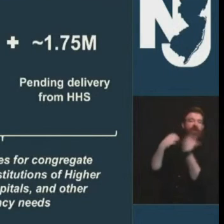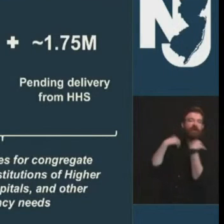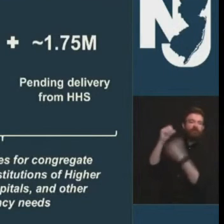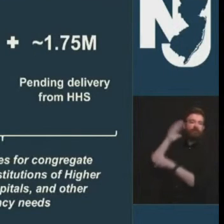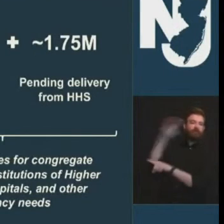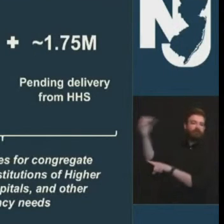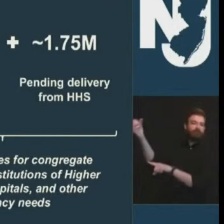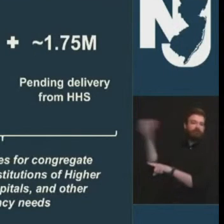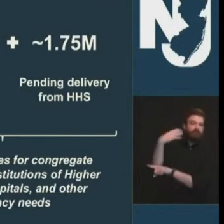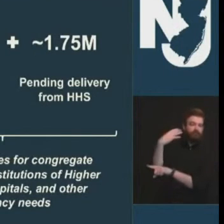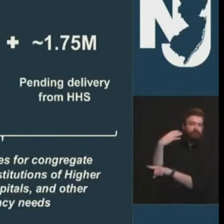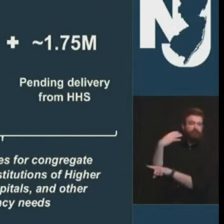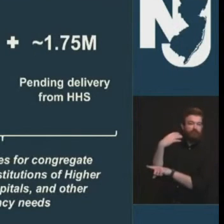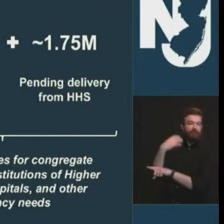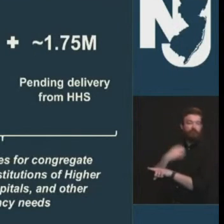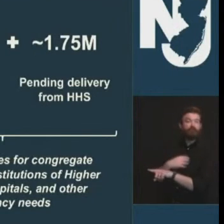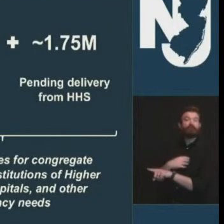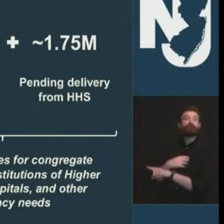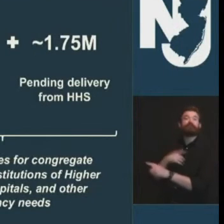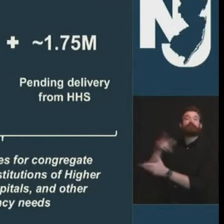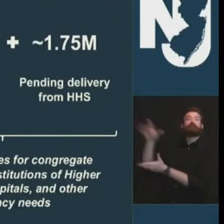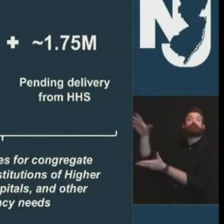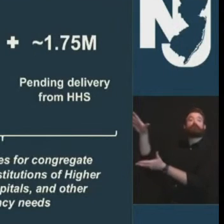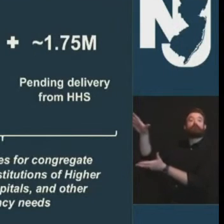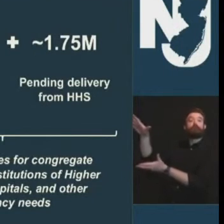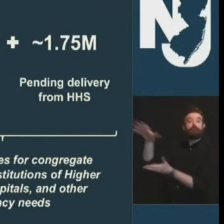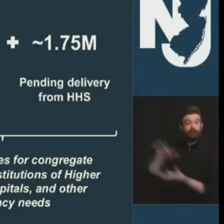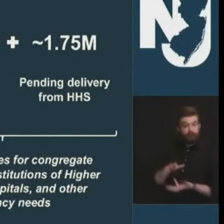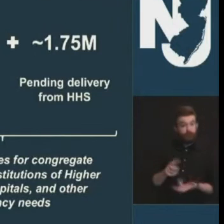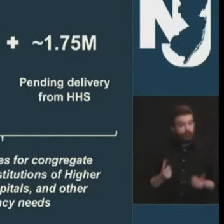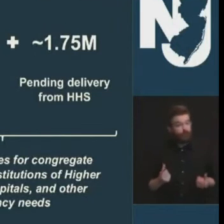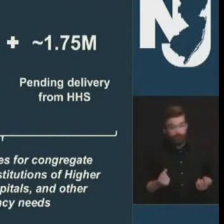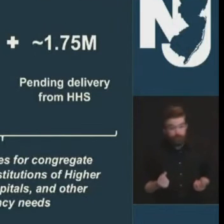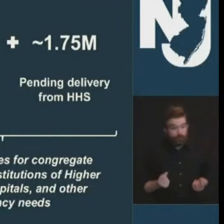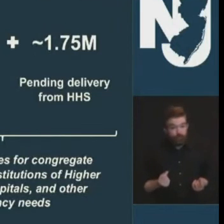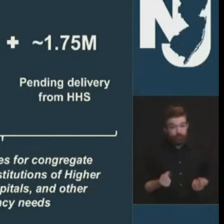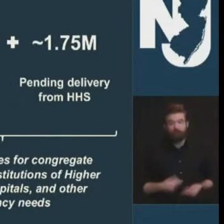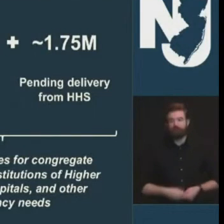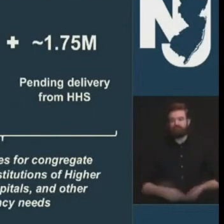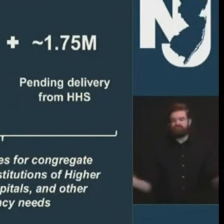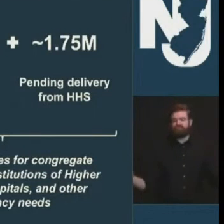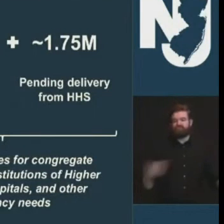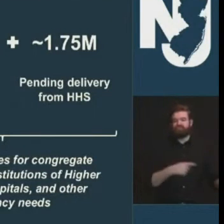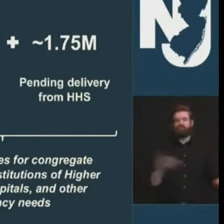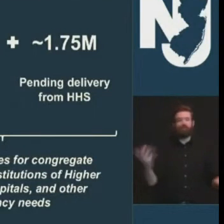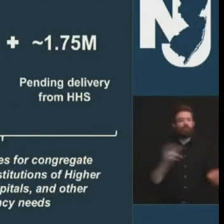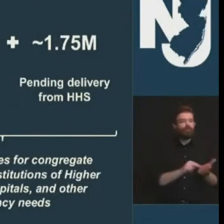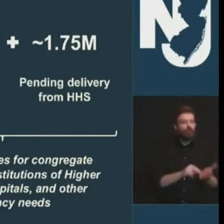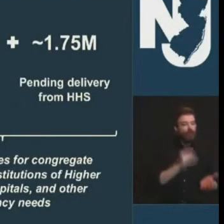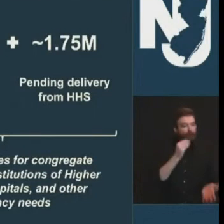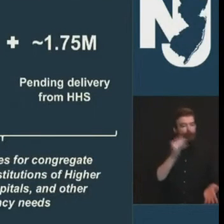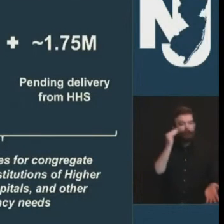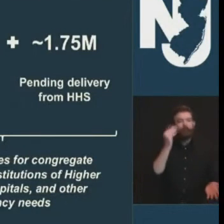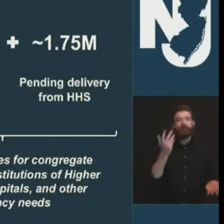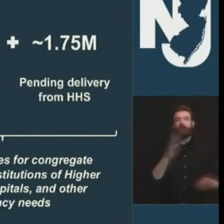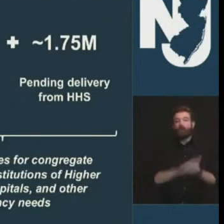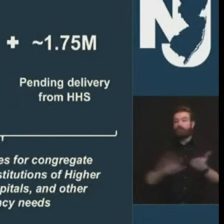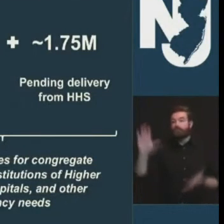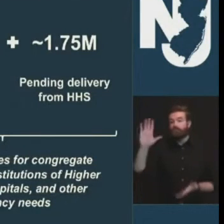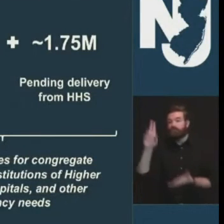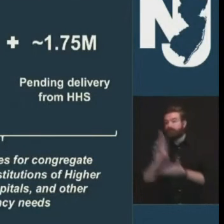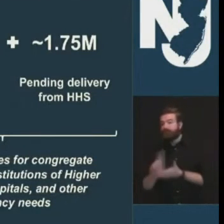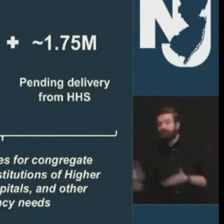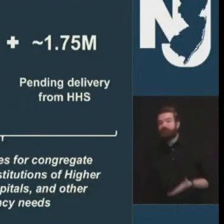on getting those to congregate housing facilities duty schools colleges and universities health care centers among other places where